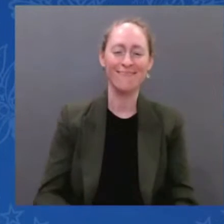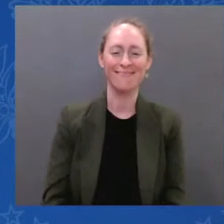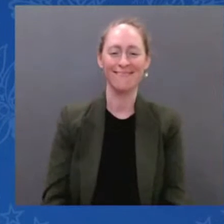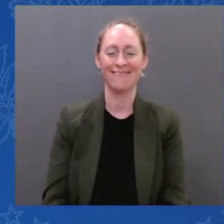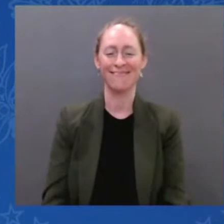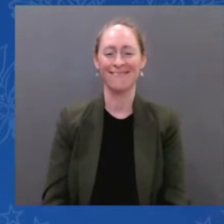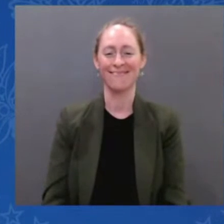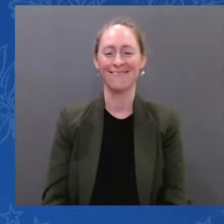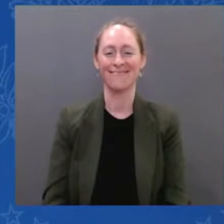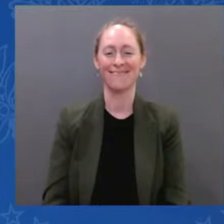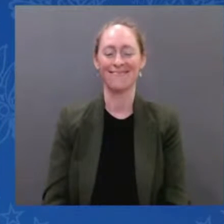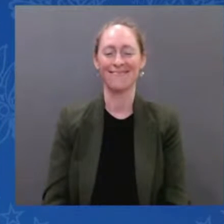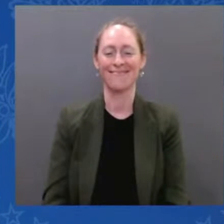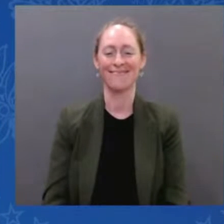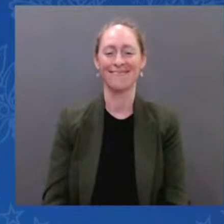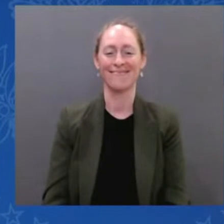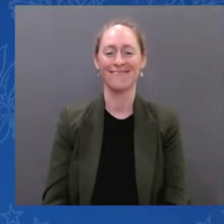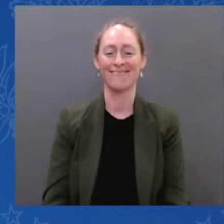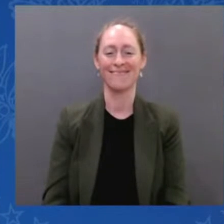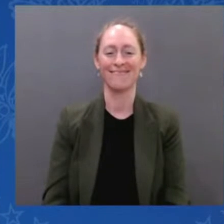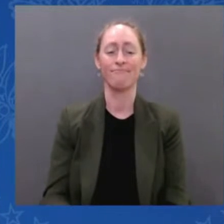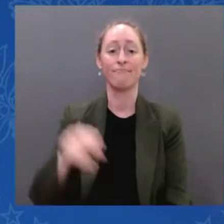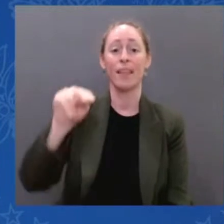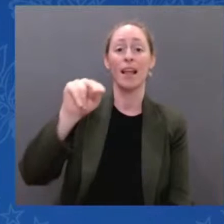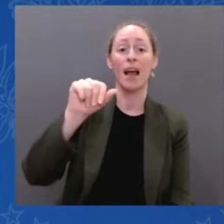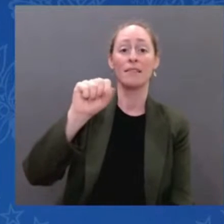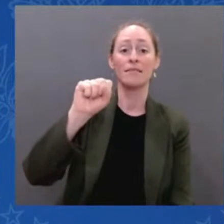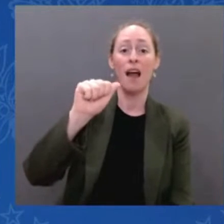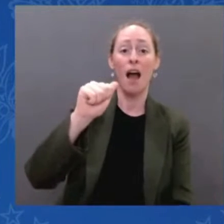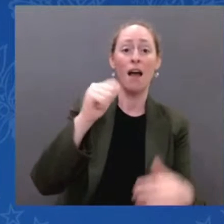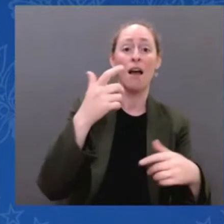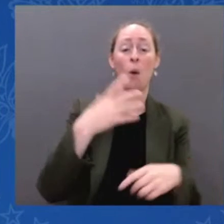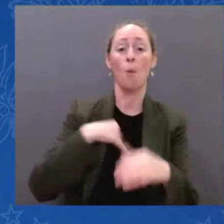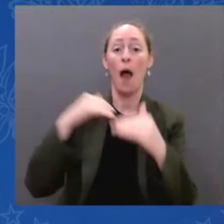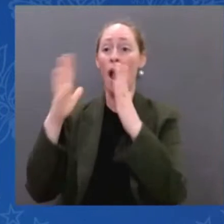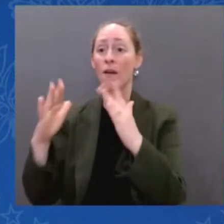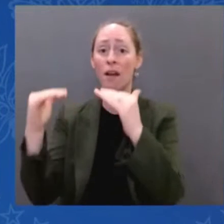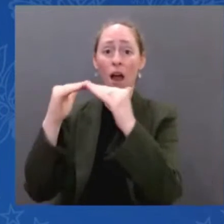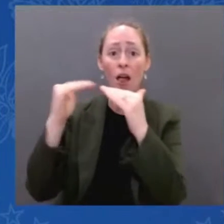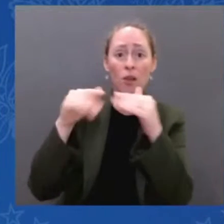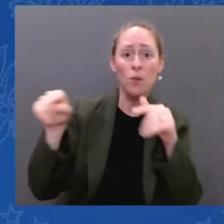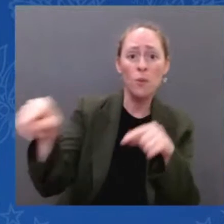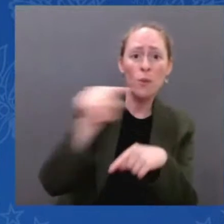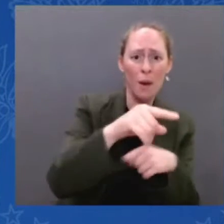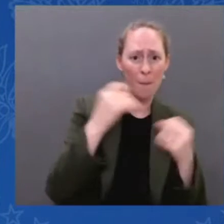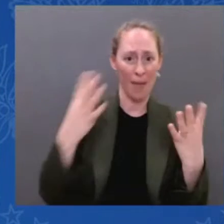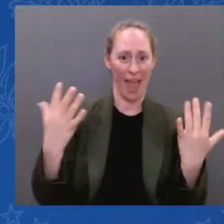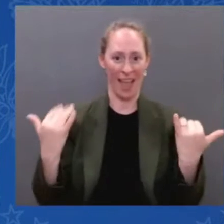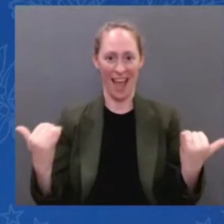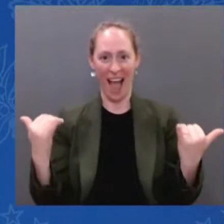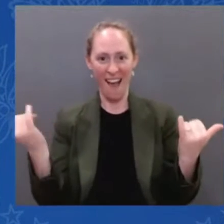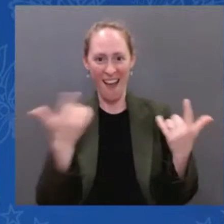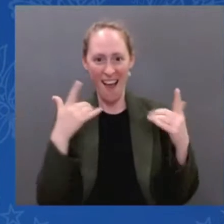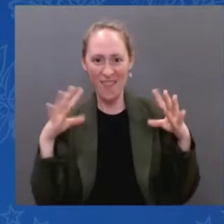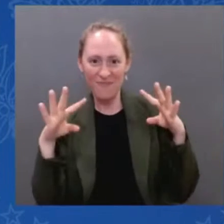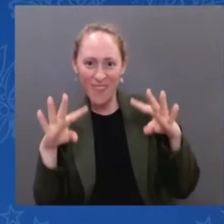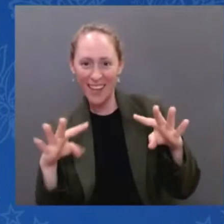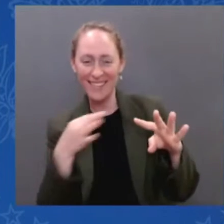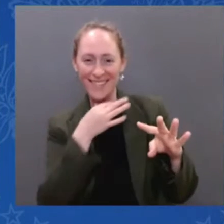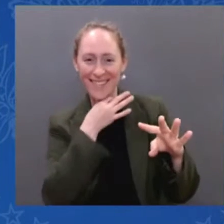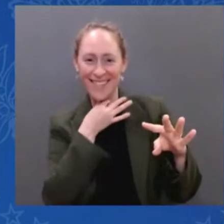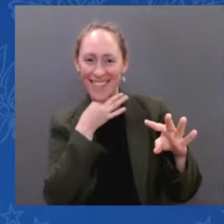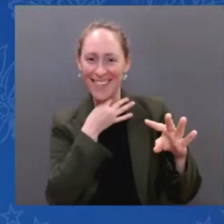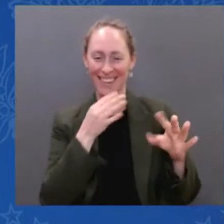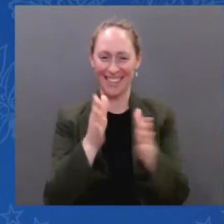joining us from home. So, yes, as chair of the National Space Council, I know that today represents an